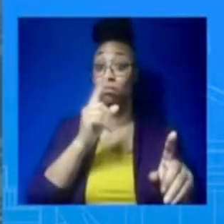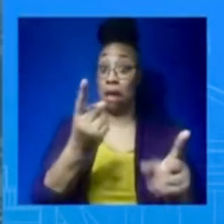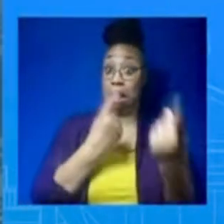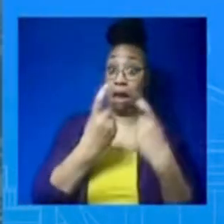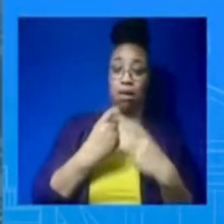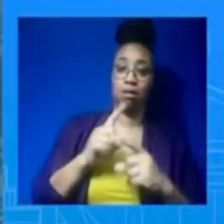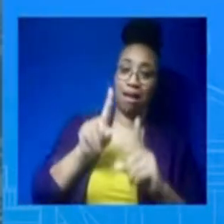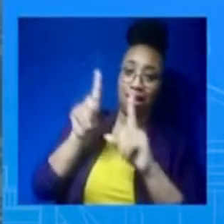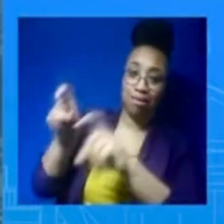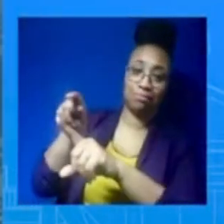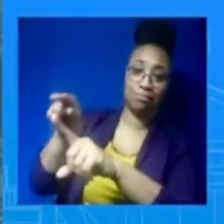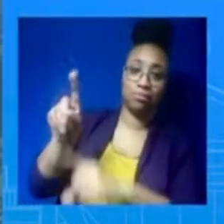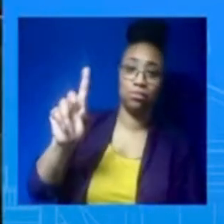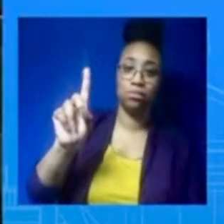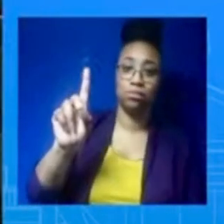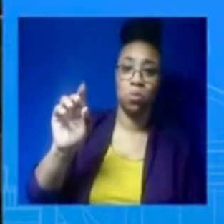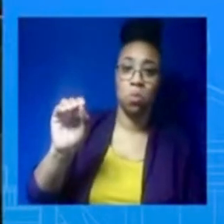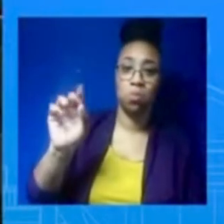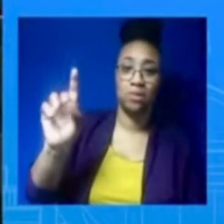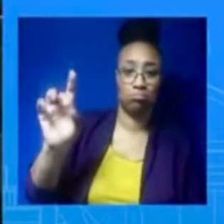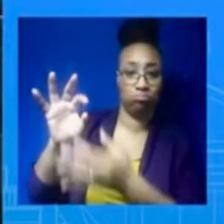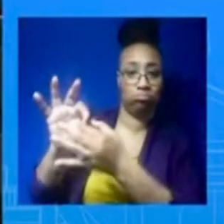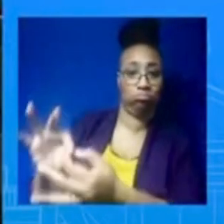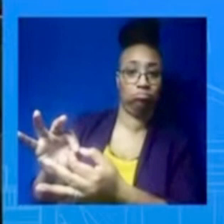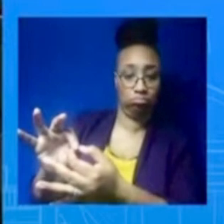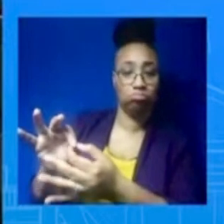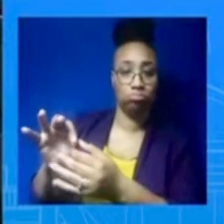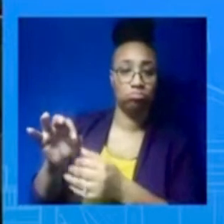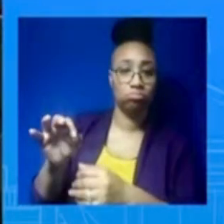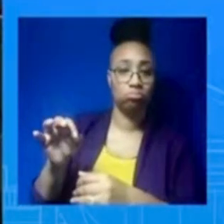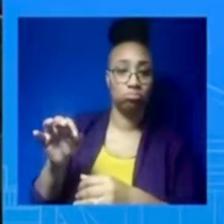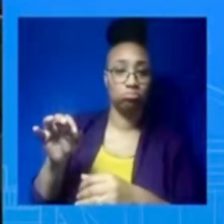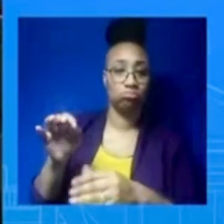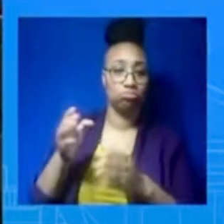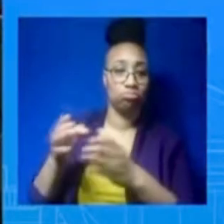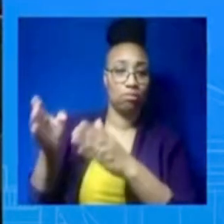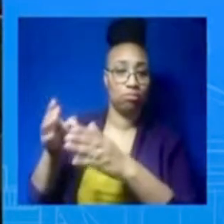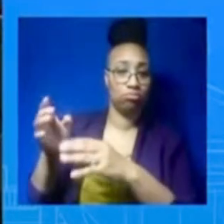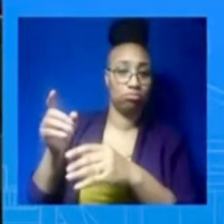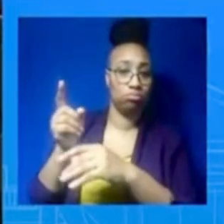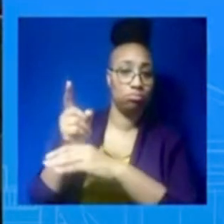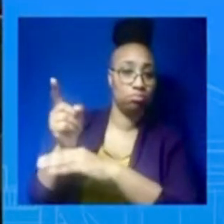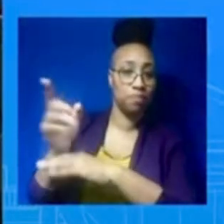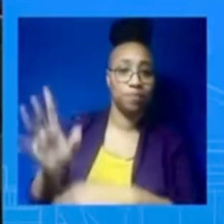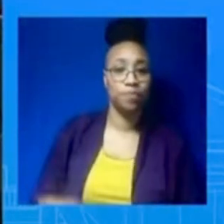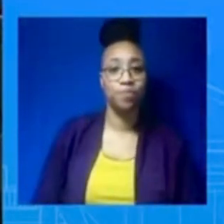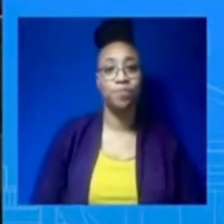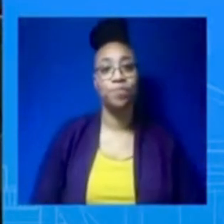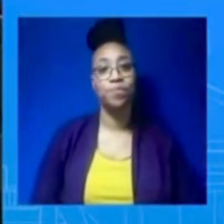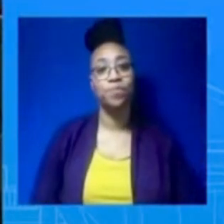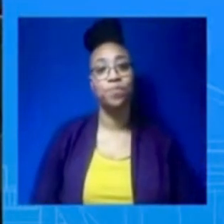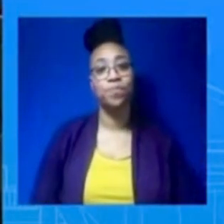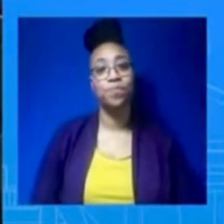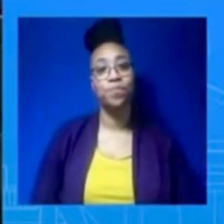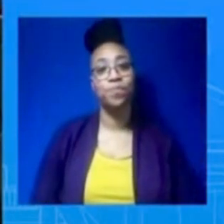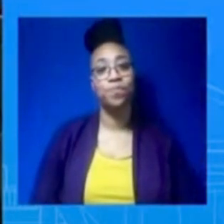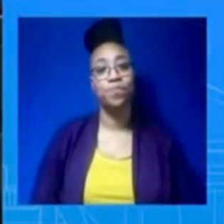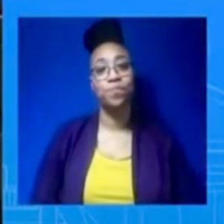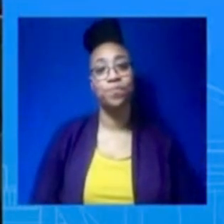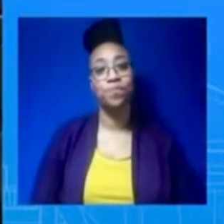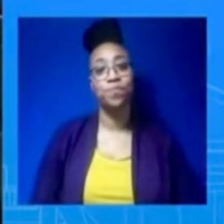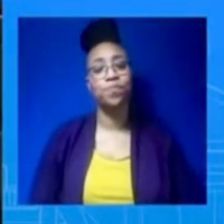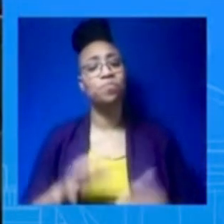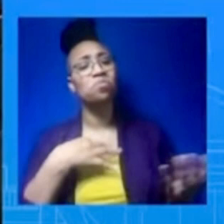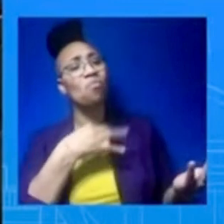Are you able to provide any update on whether there are discussions of other Western leaders coming to Poland while President Biden is there? There have been